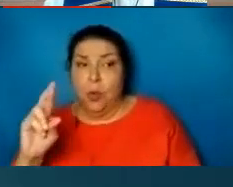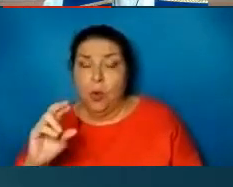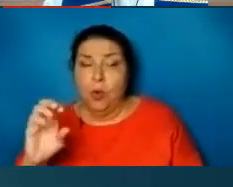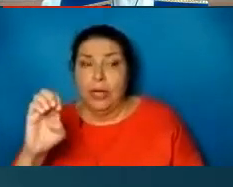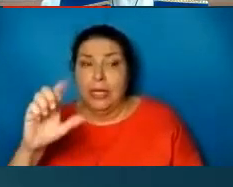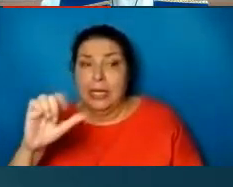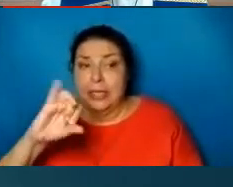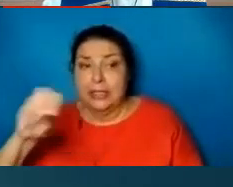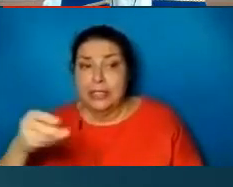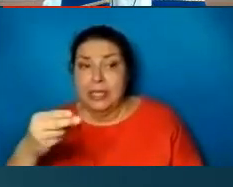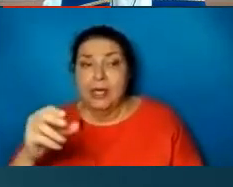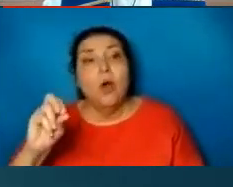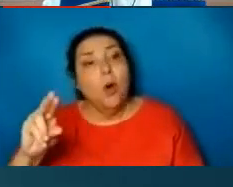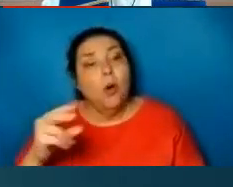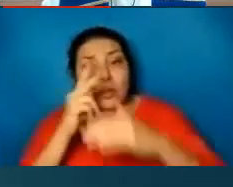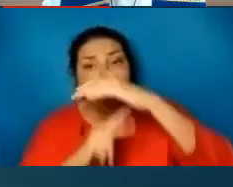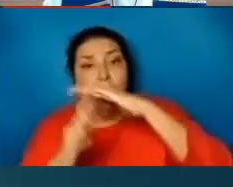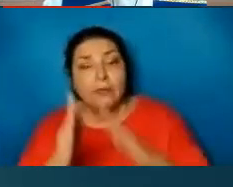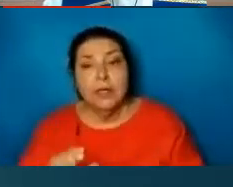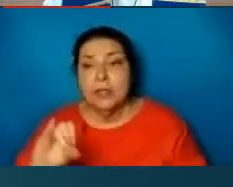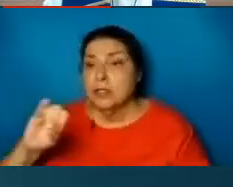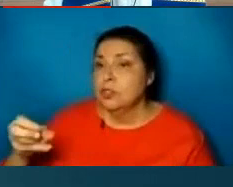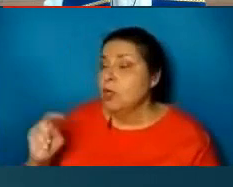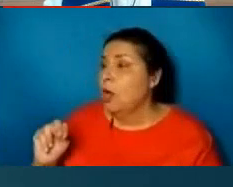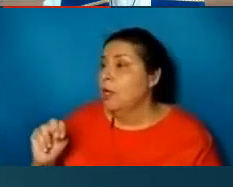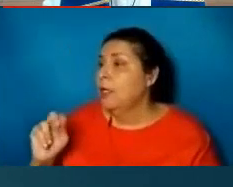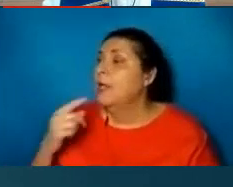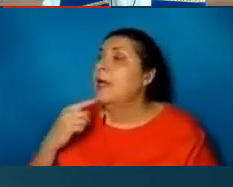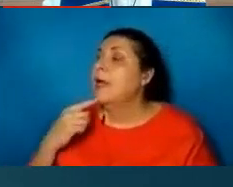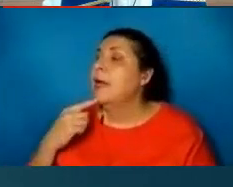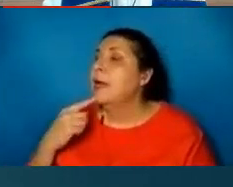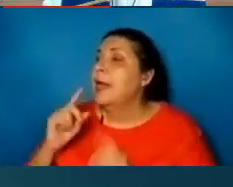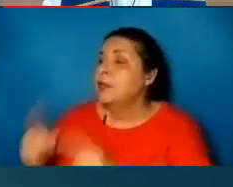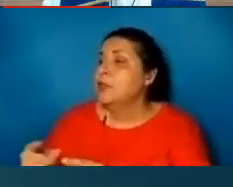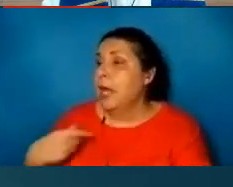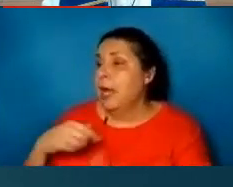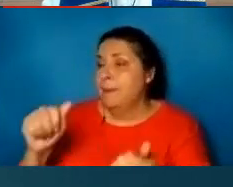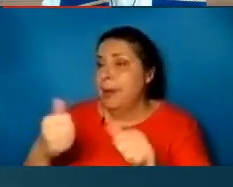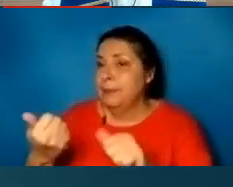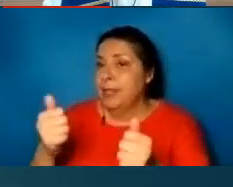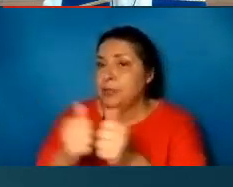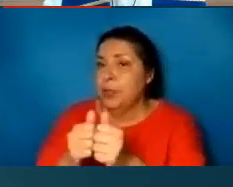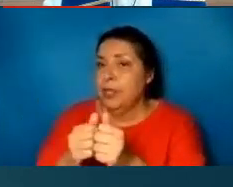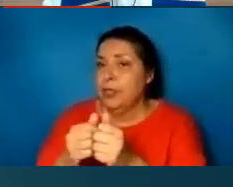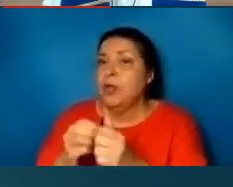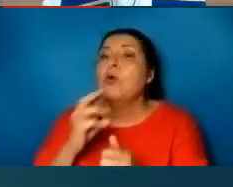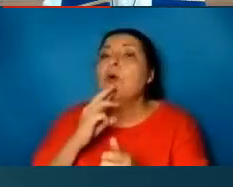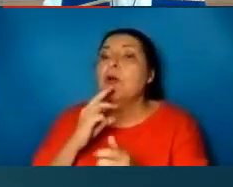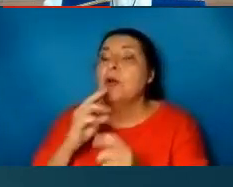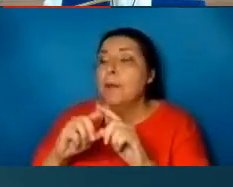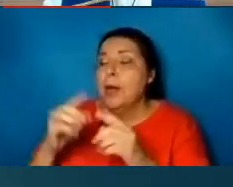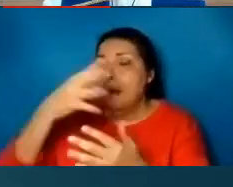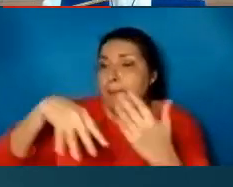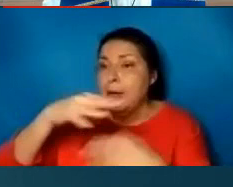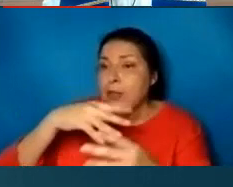nor the prophet John answered them I baptized with water but among you stands one who you do not